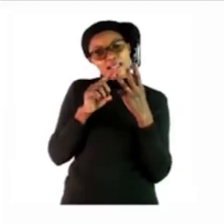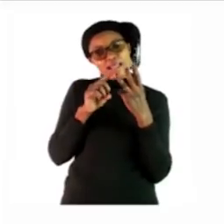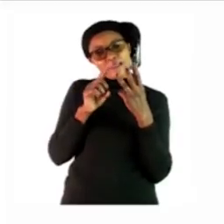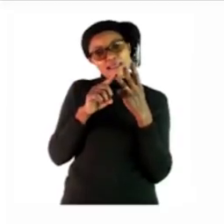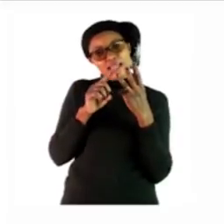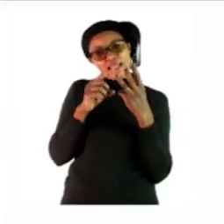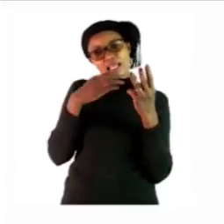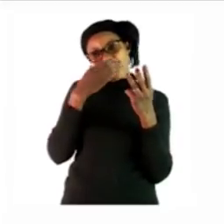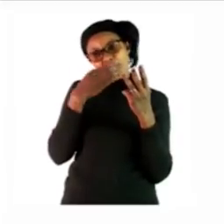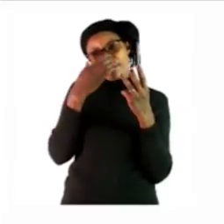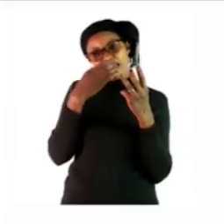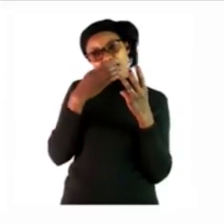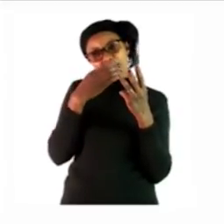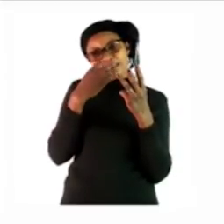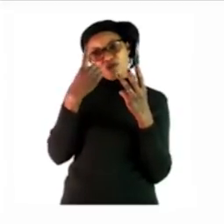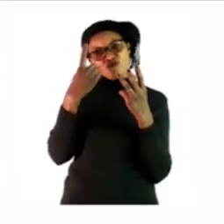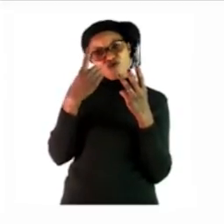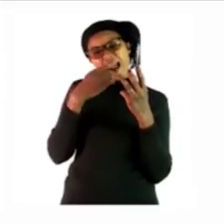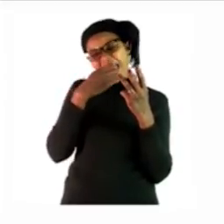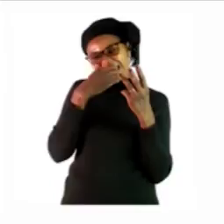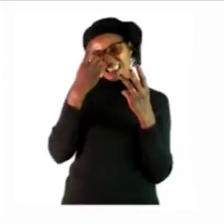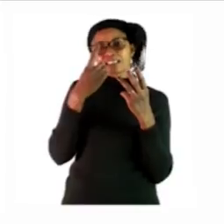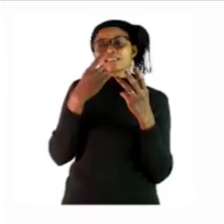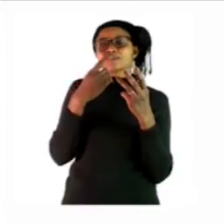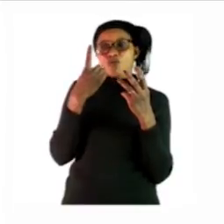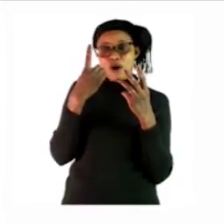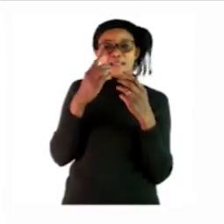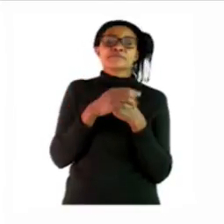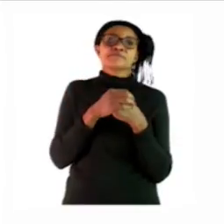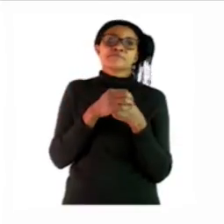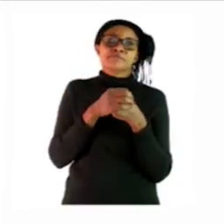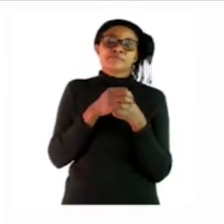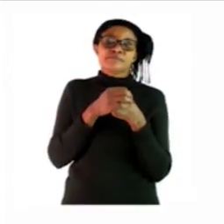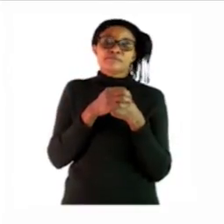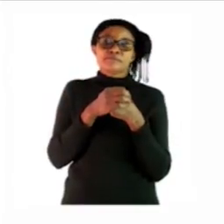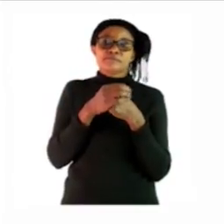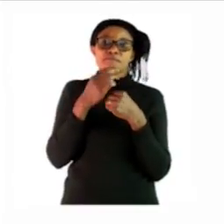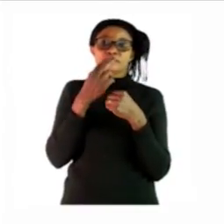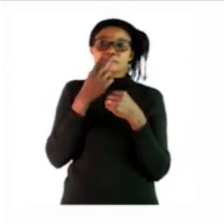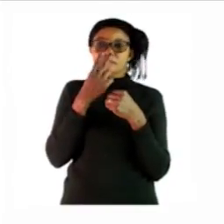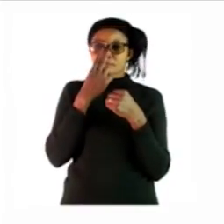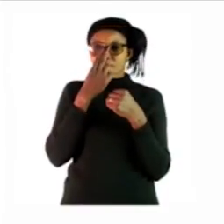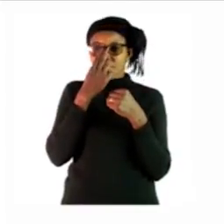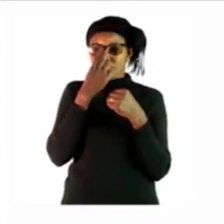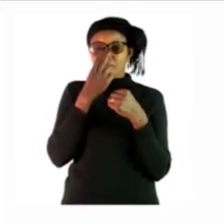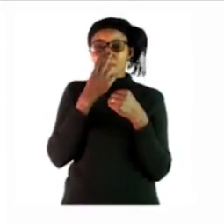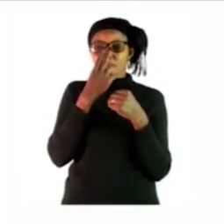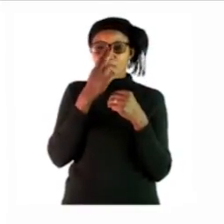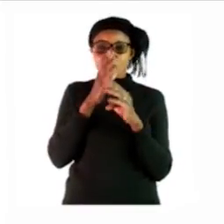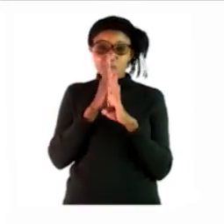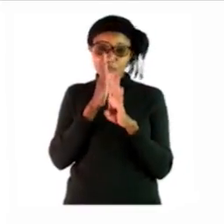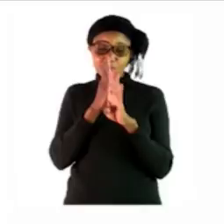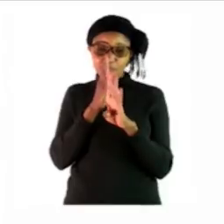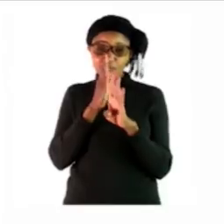there's only like one bite in that apple so when we sequence the this apple